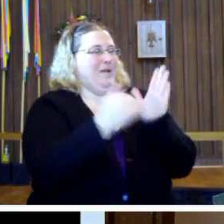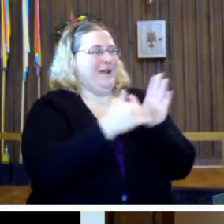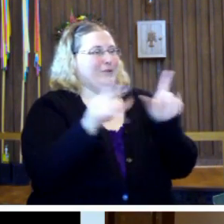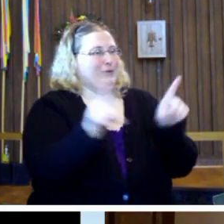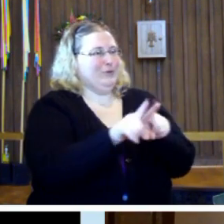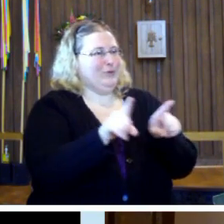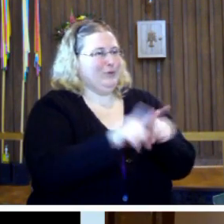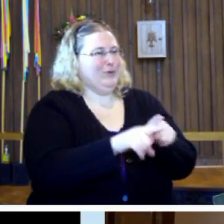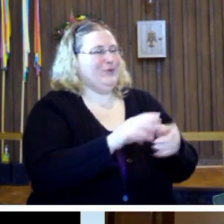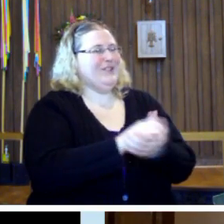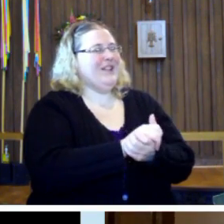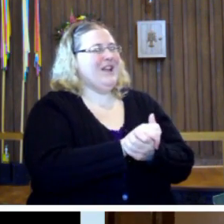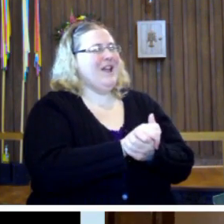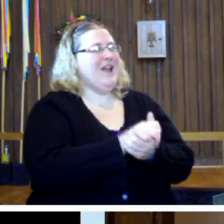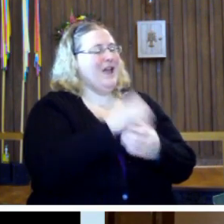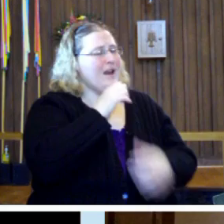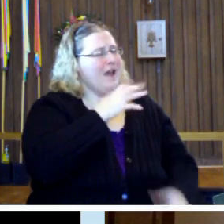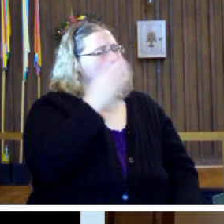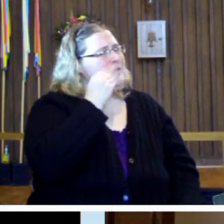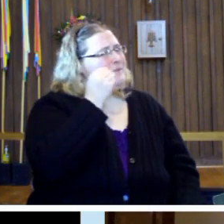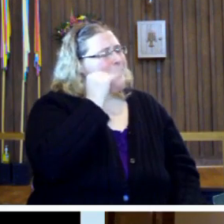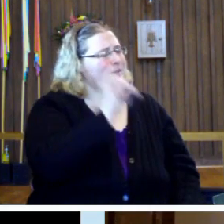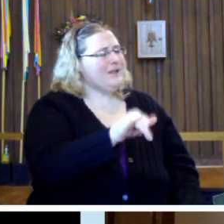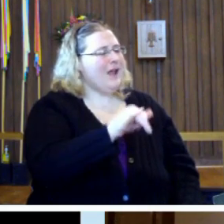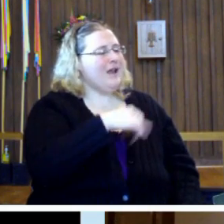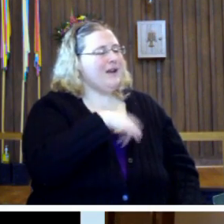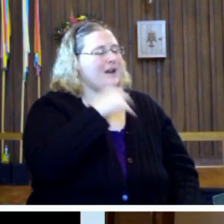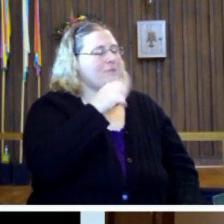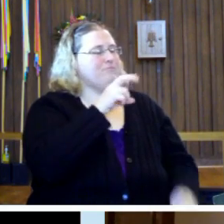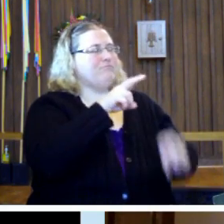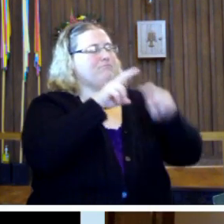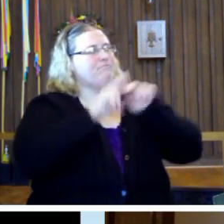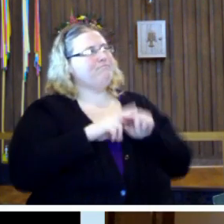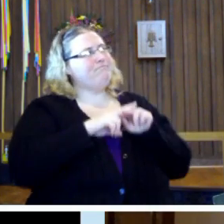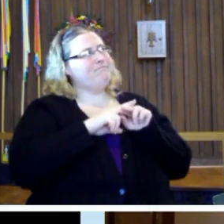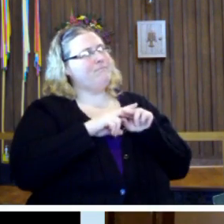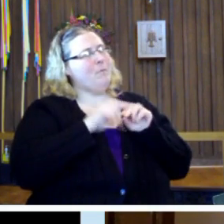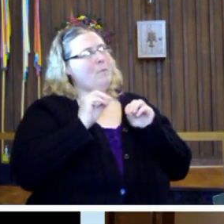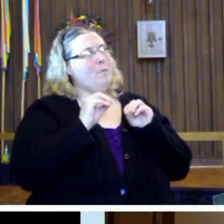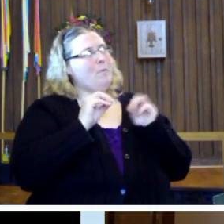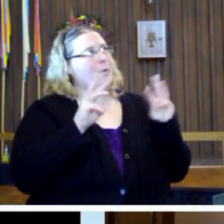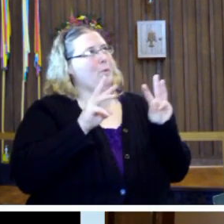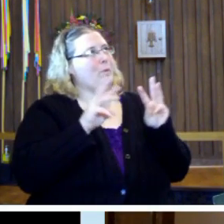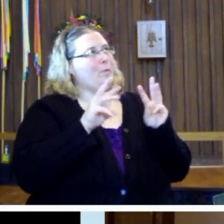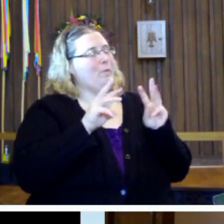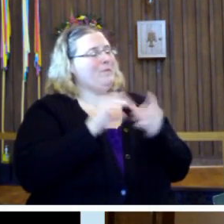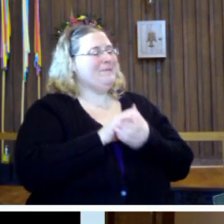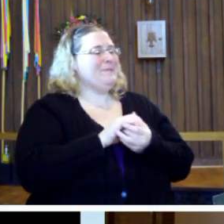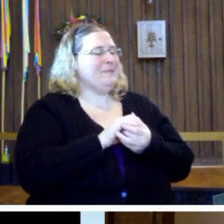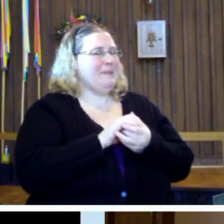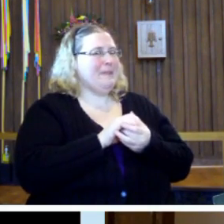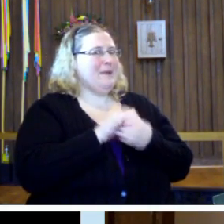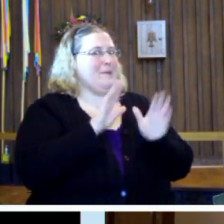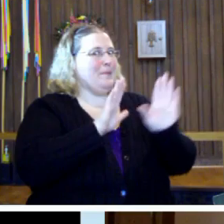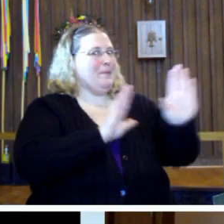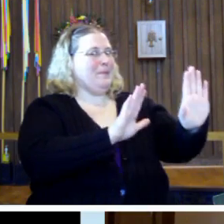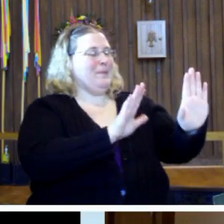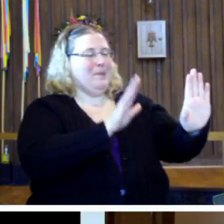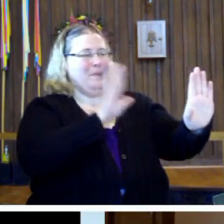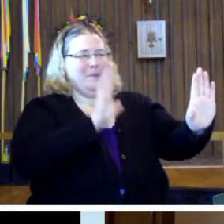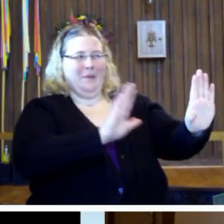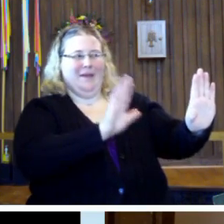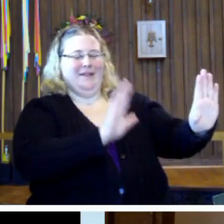too. And I've experienced that. And I'm sitting there going, whoa, back off people.